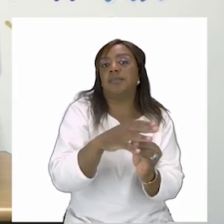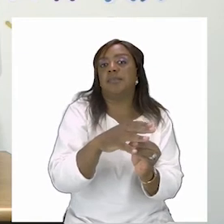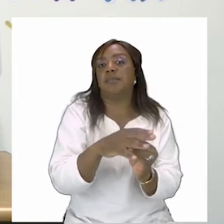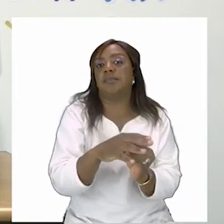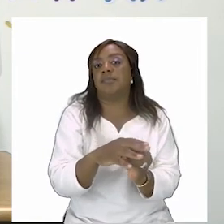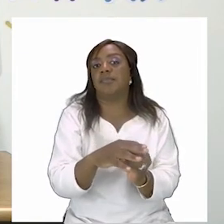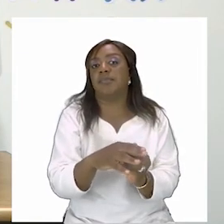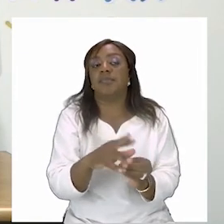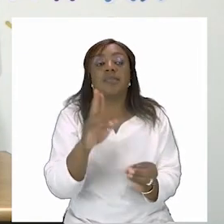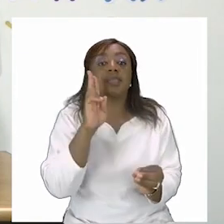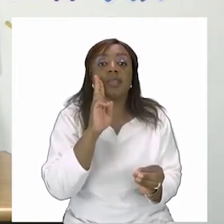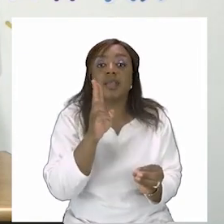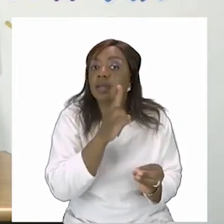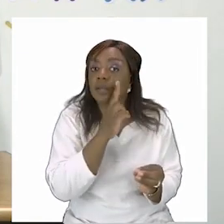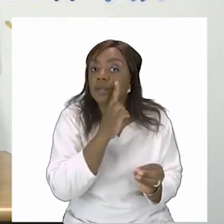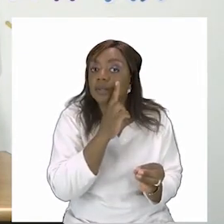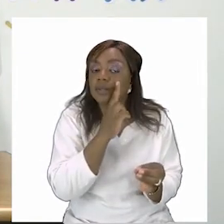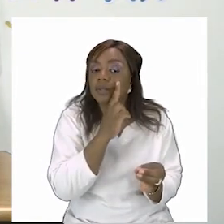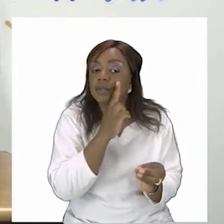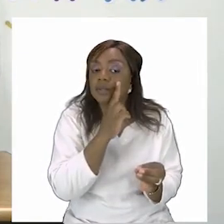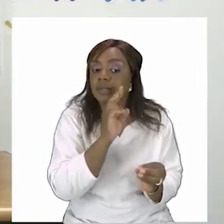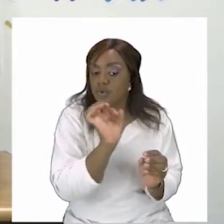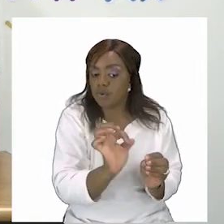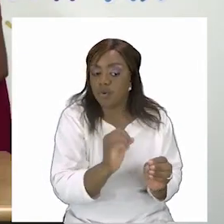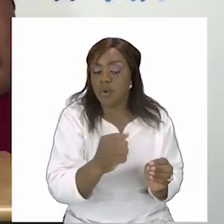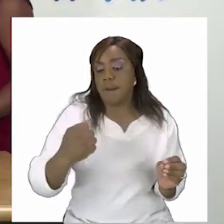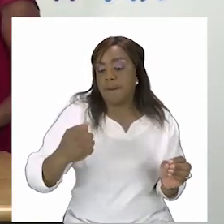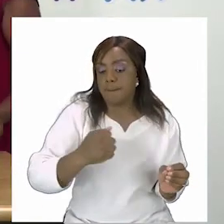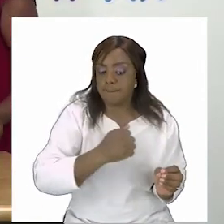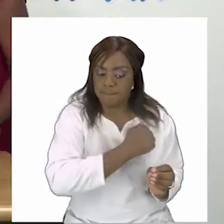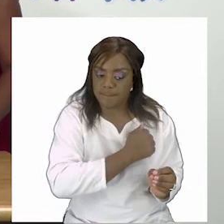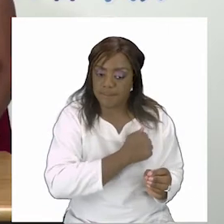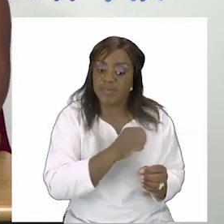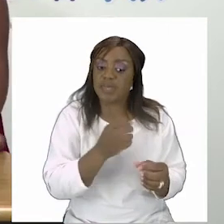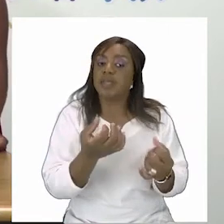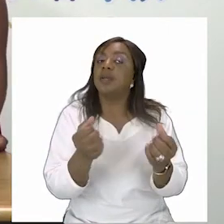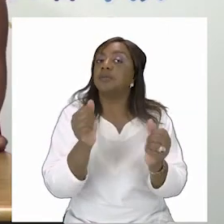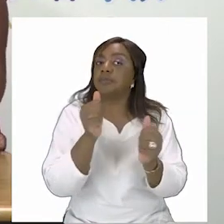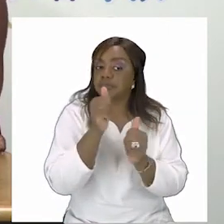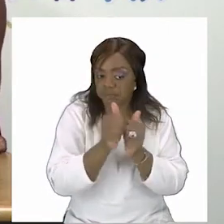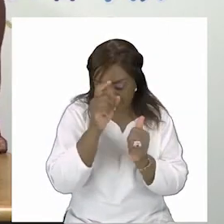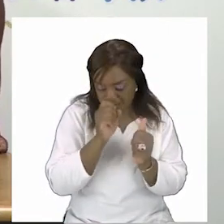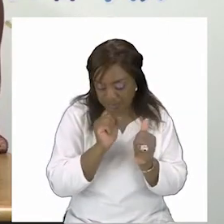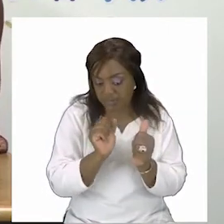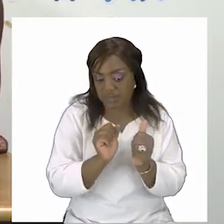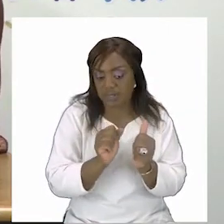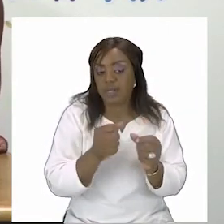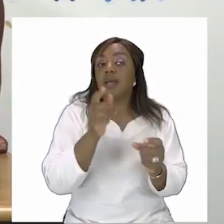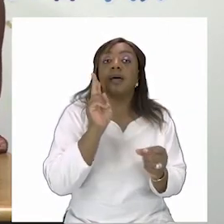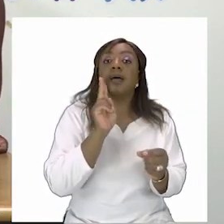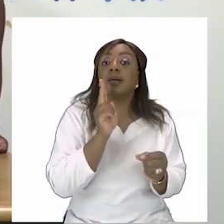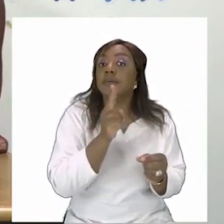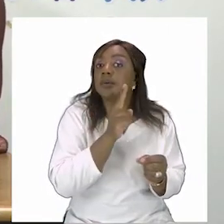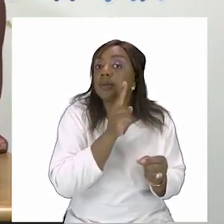and mother and mother are related uncle is your extended but mother